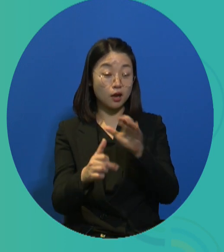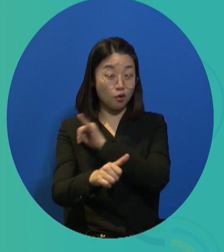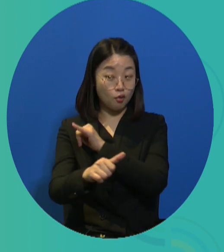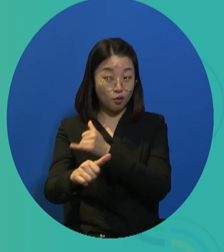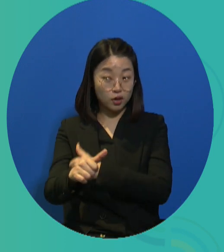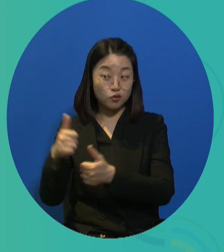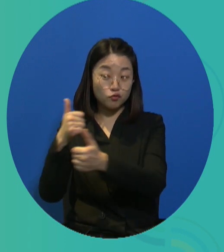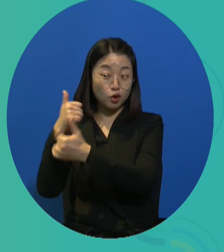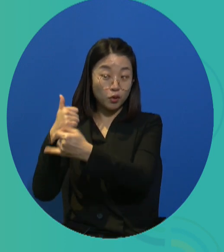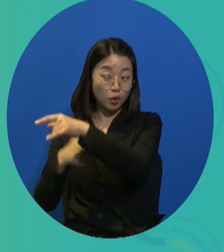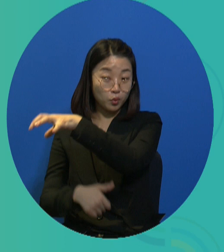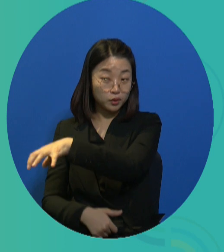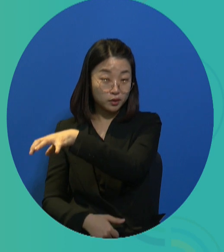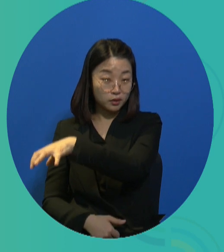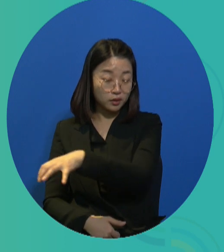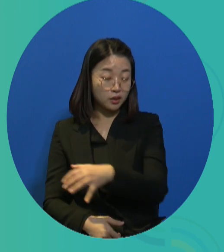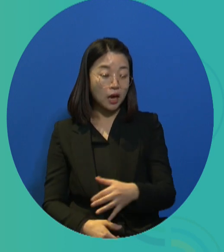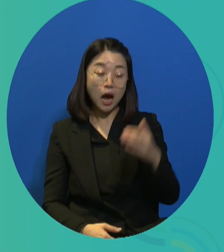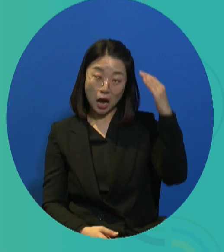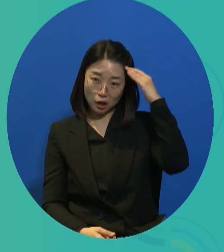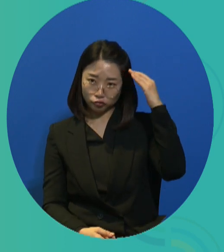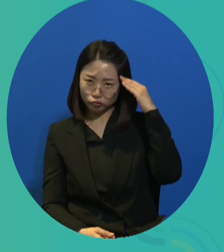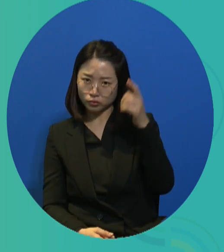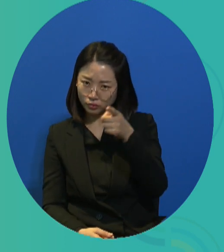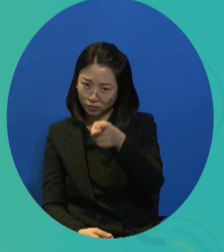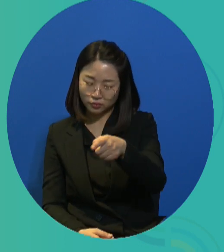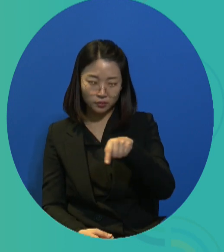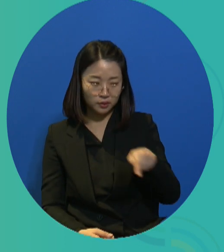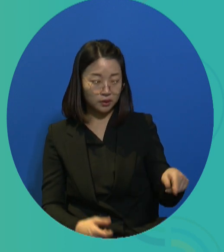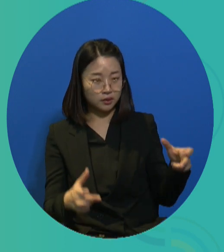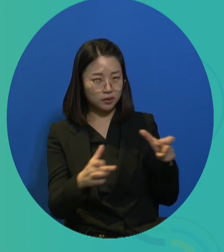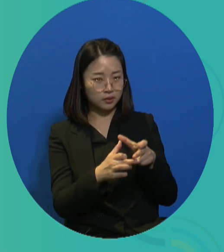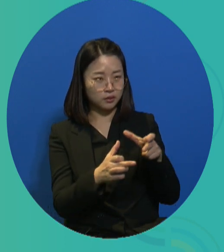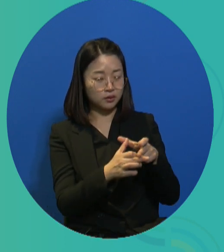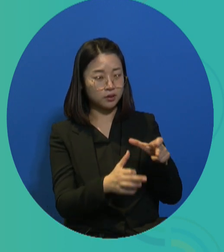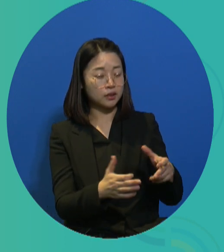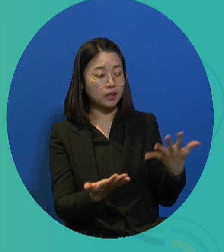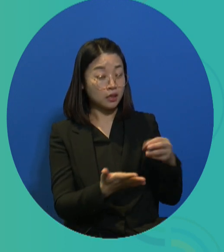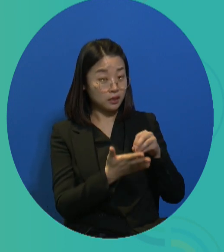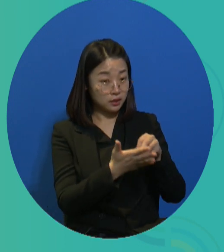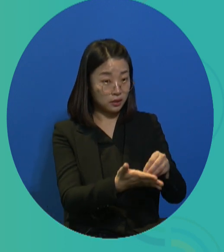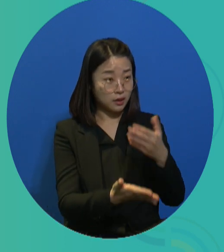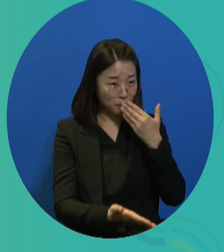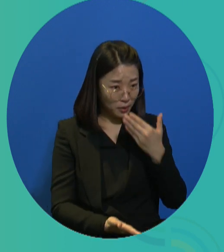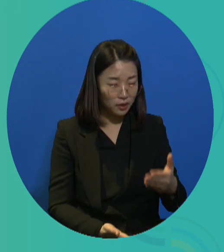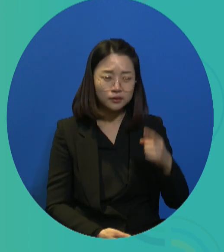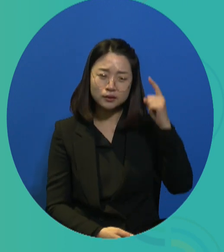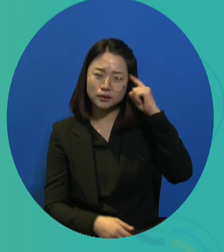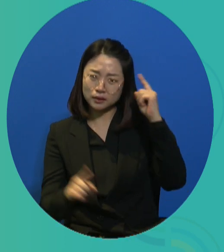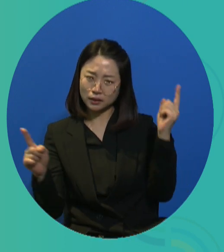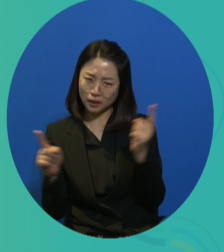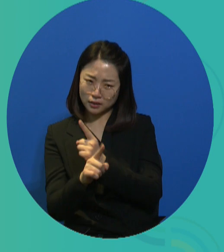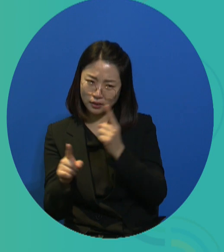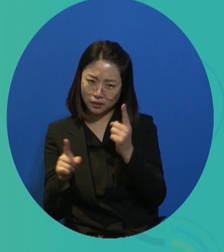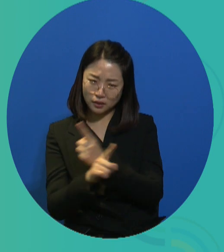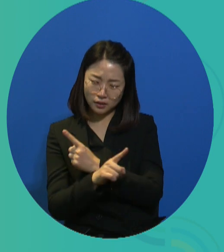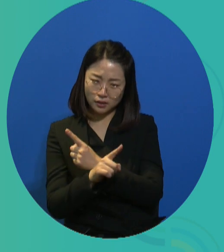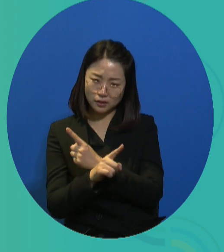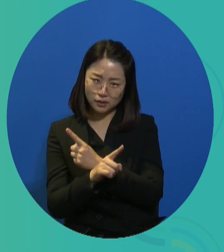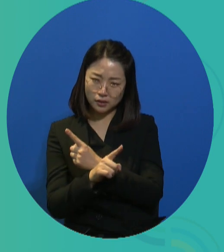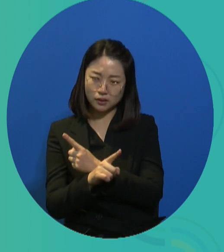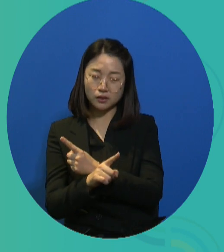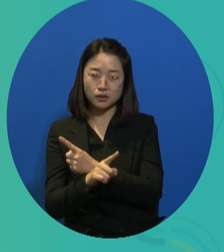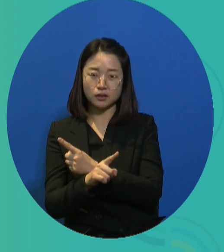In this regard, the UN committee on the rights of disabled persons with disabilities has been